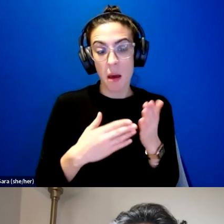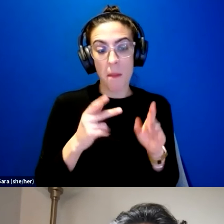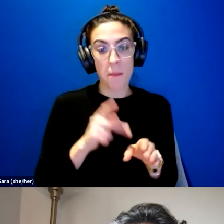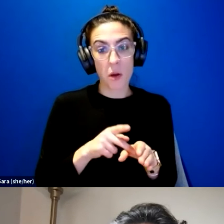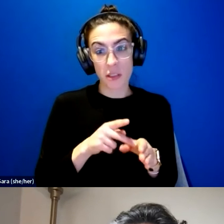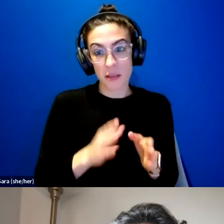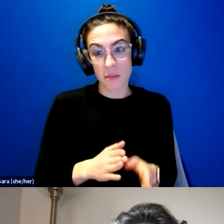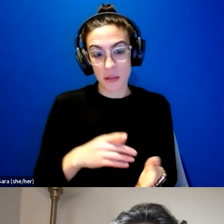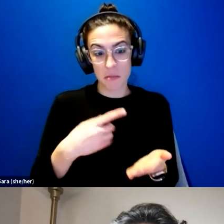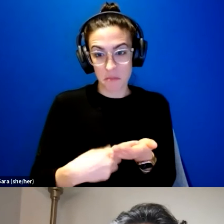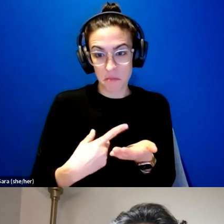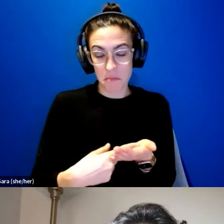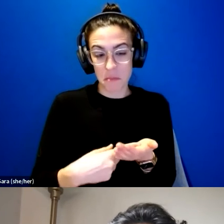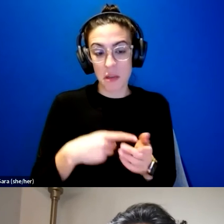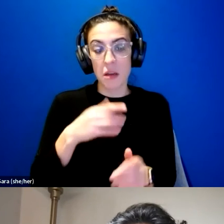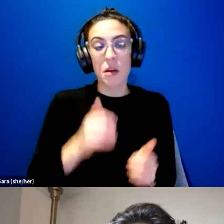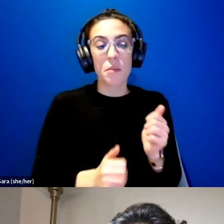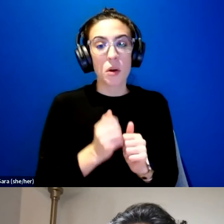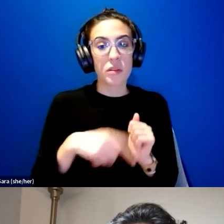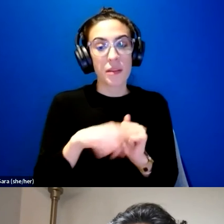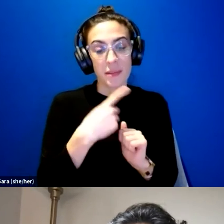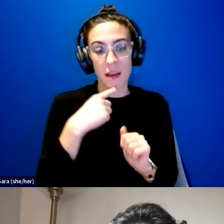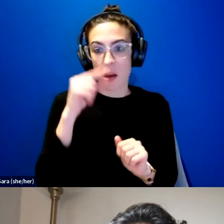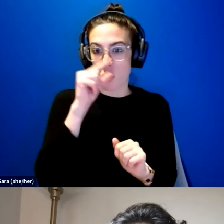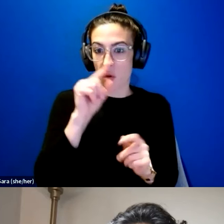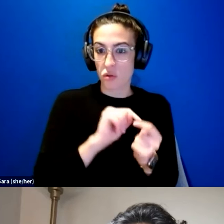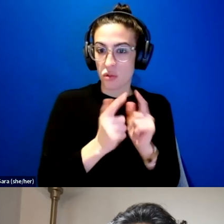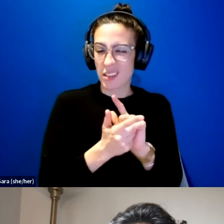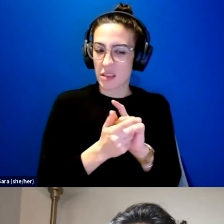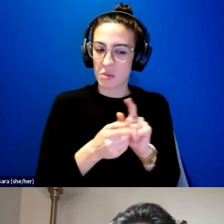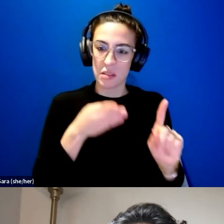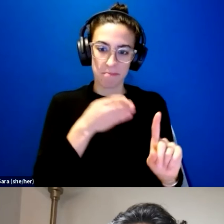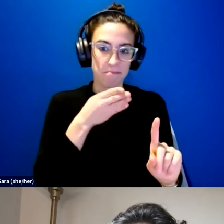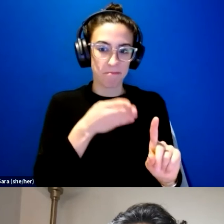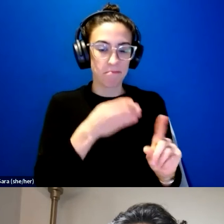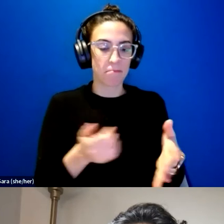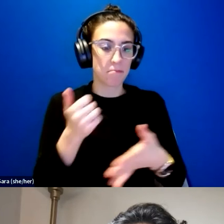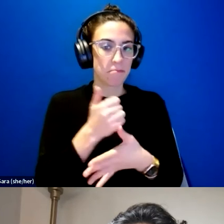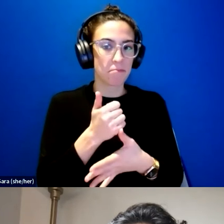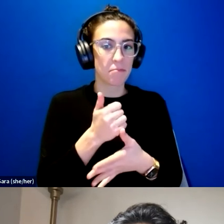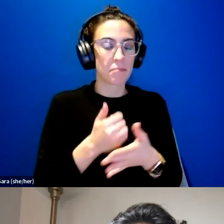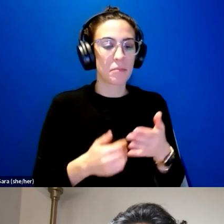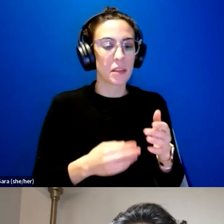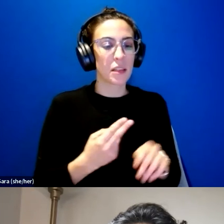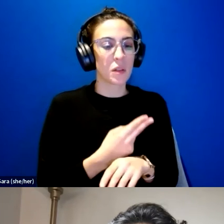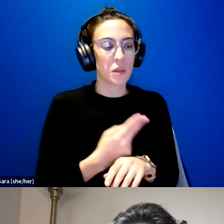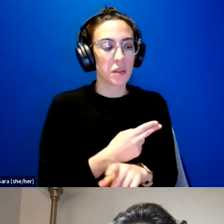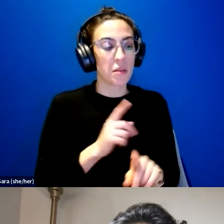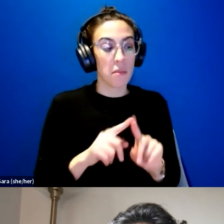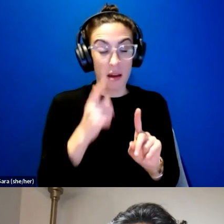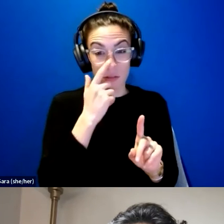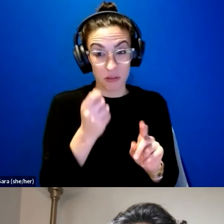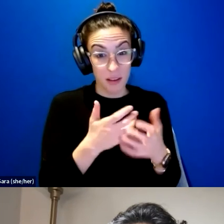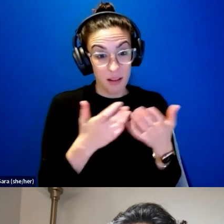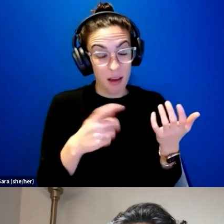about. Most of them said that Google Translate was the main one that they used. But it was interesting that a lot of them used